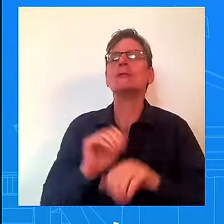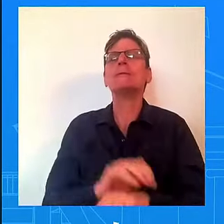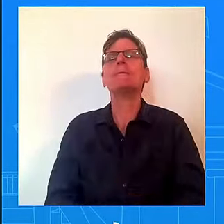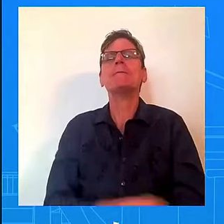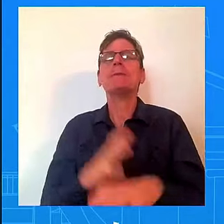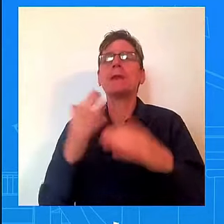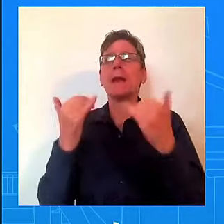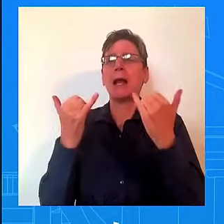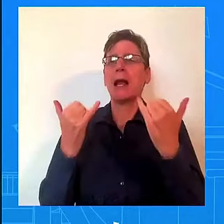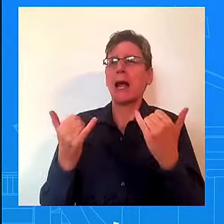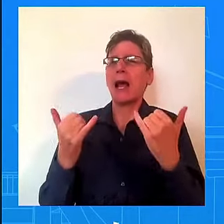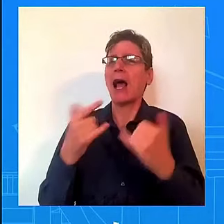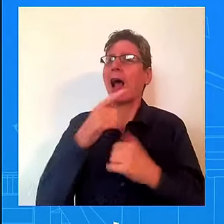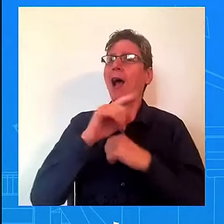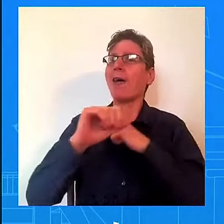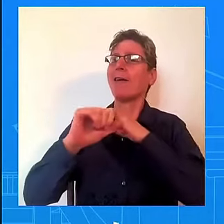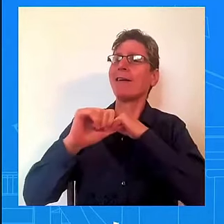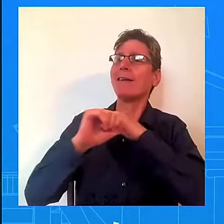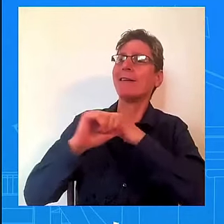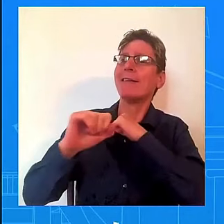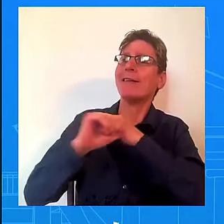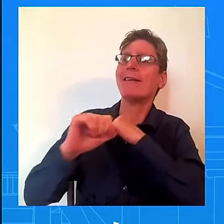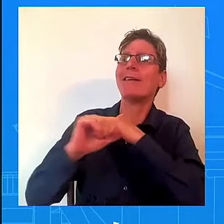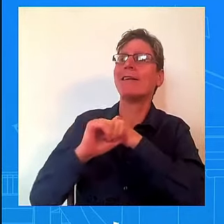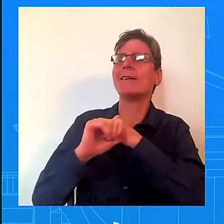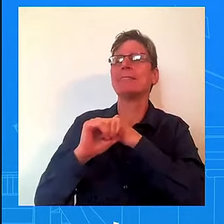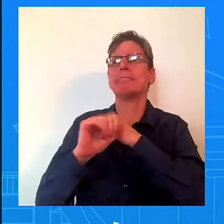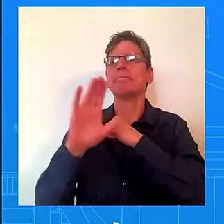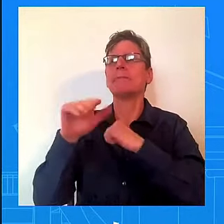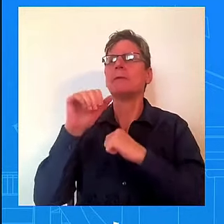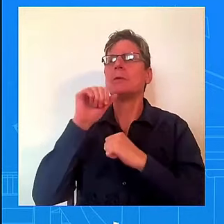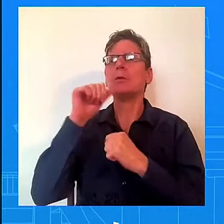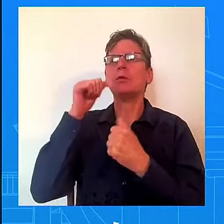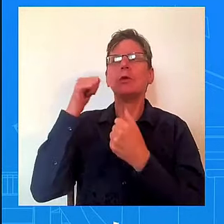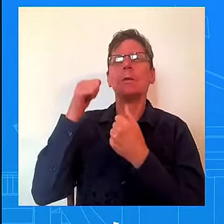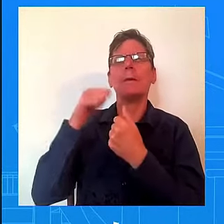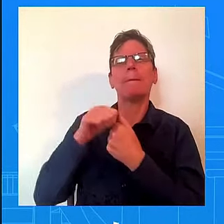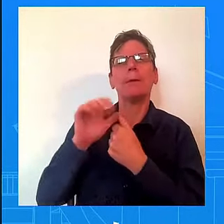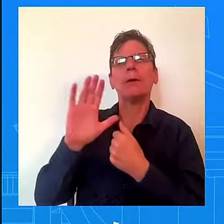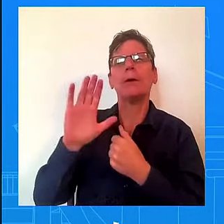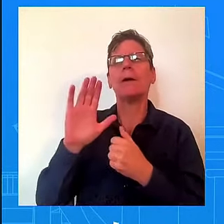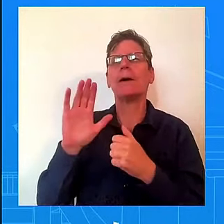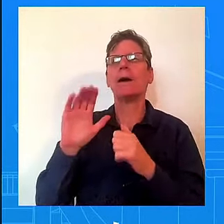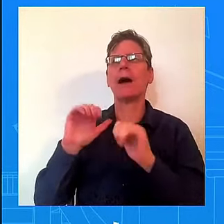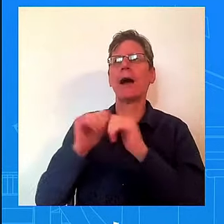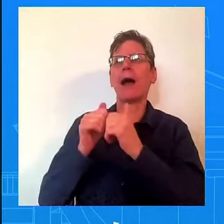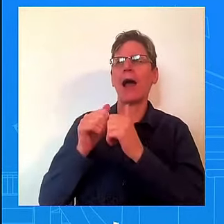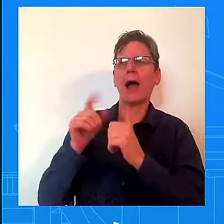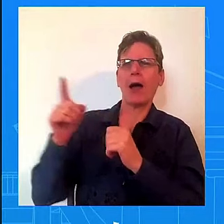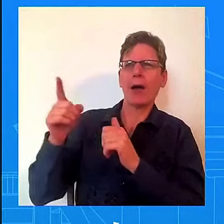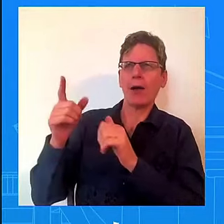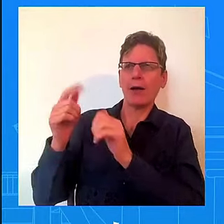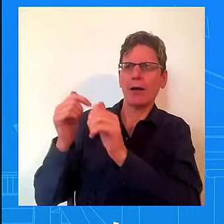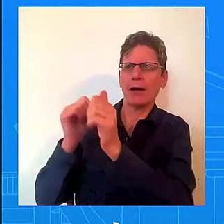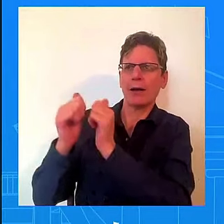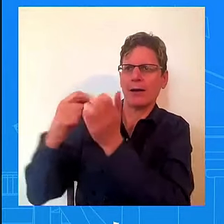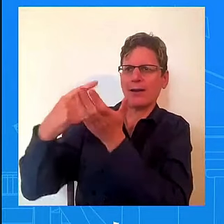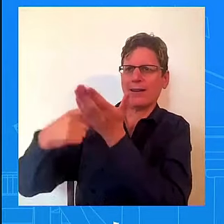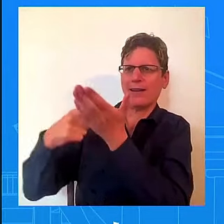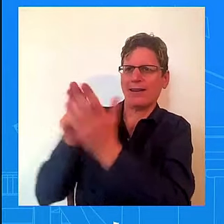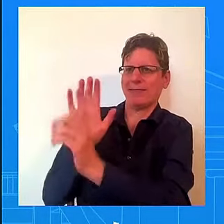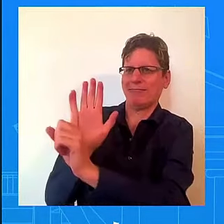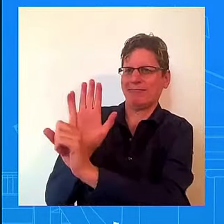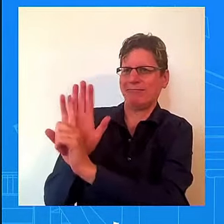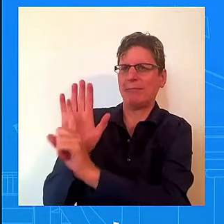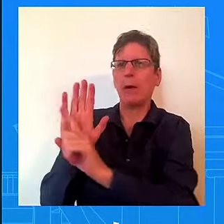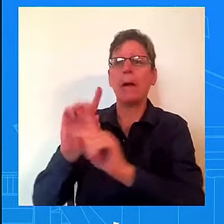say this at the top. The Harris campaign can speak specifically to the ad. But we have made some progress in lowering prices. As I